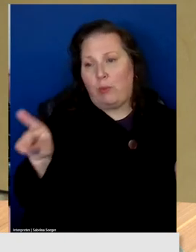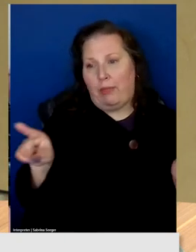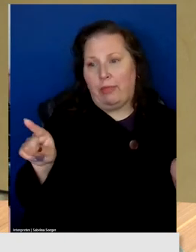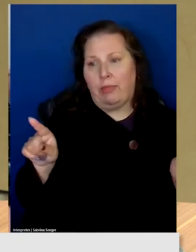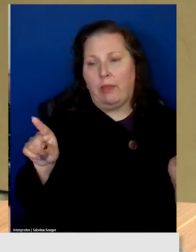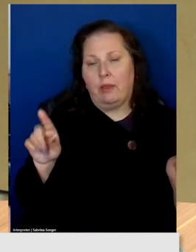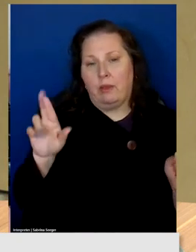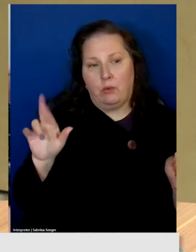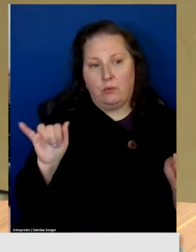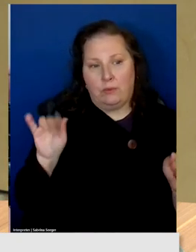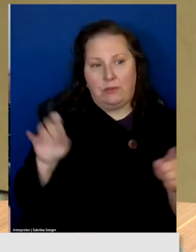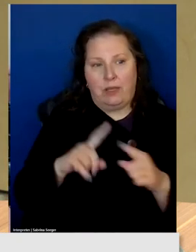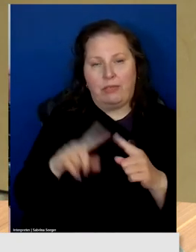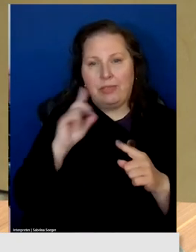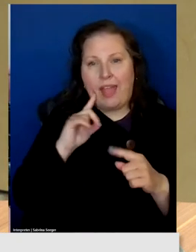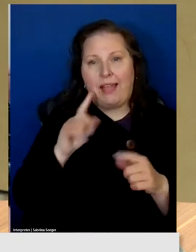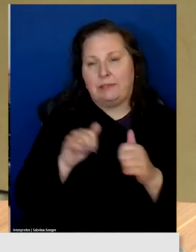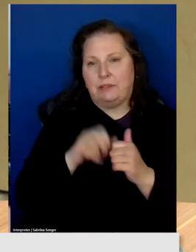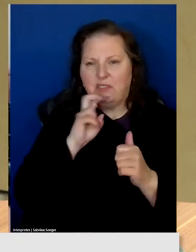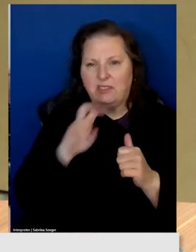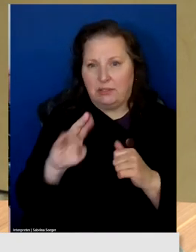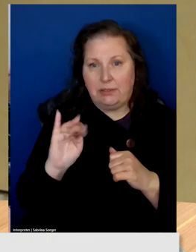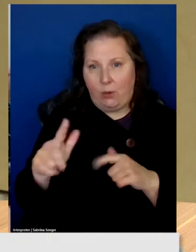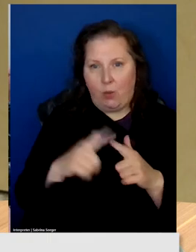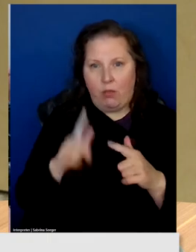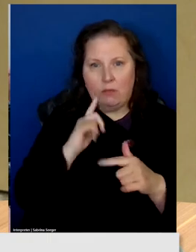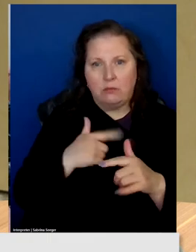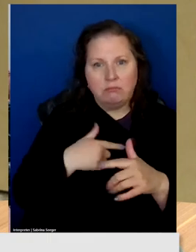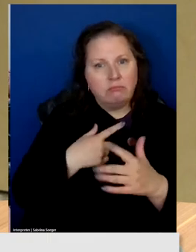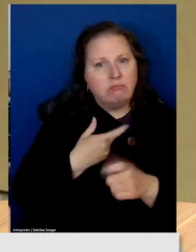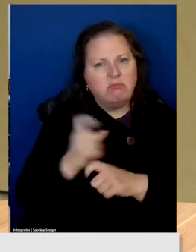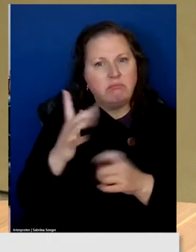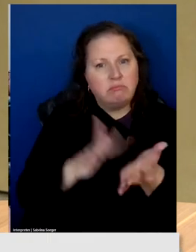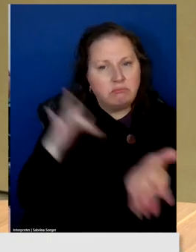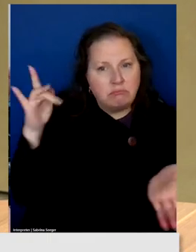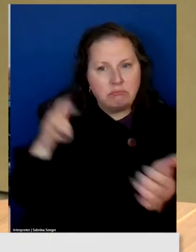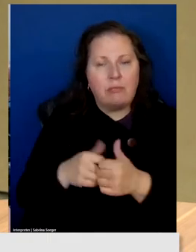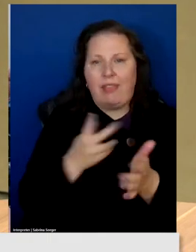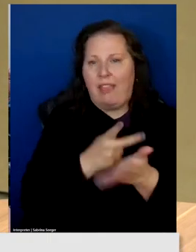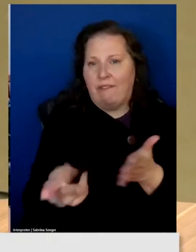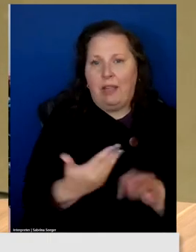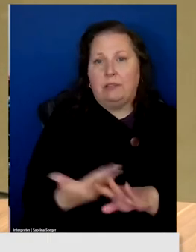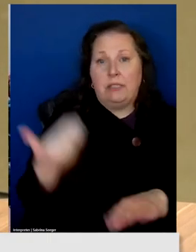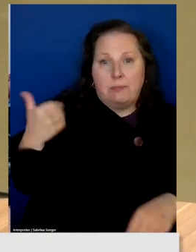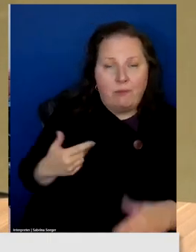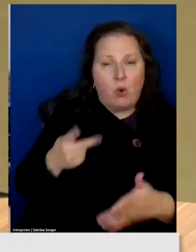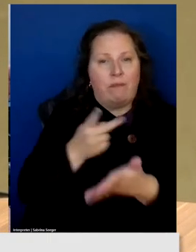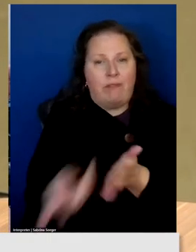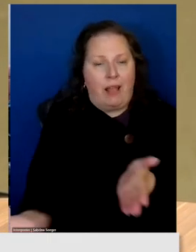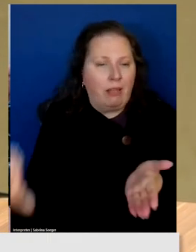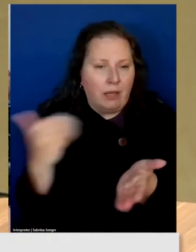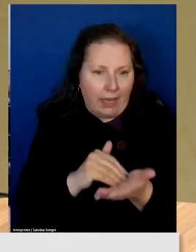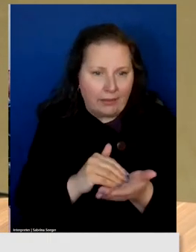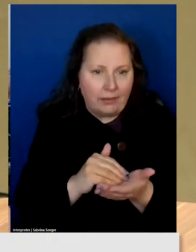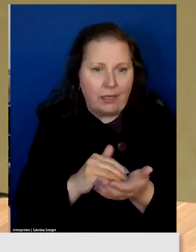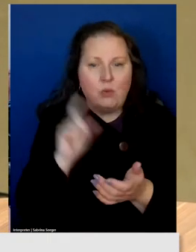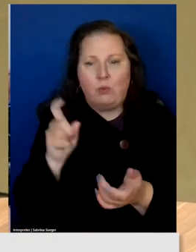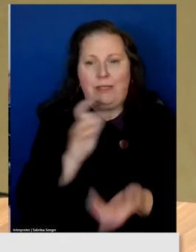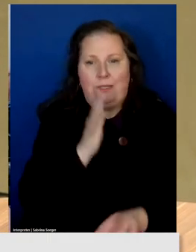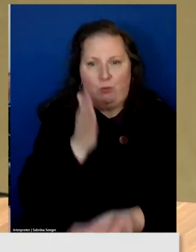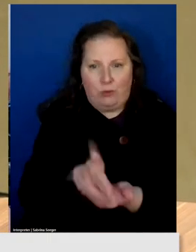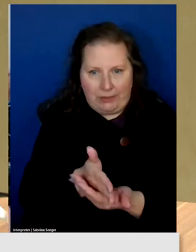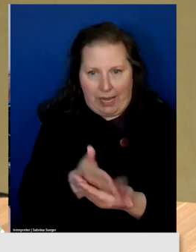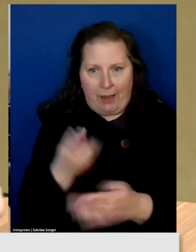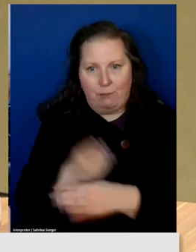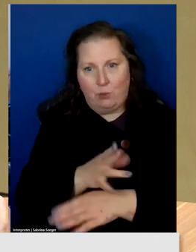which I consider snake oil, they, they failed us last time if they're failing us this time, and we need to put a stop to it.